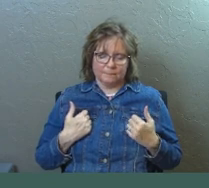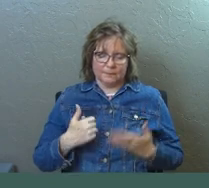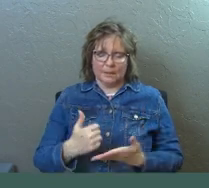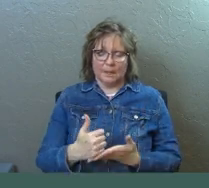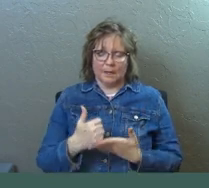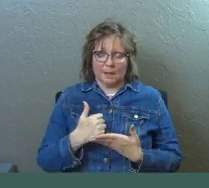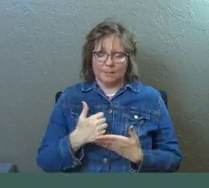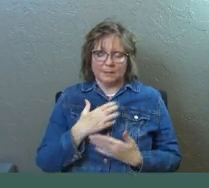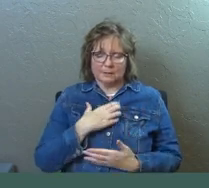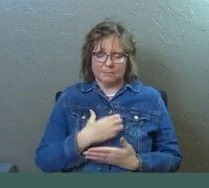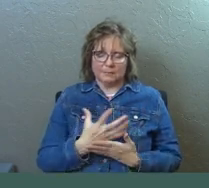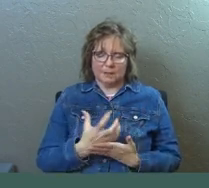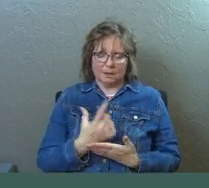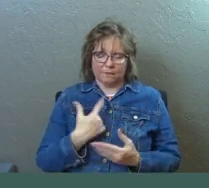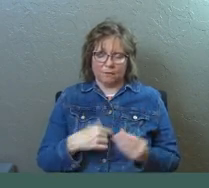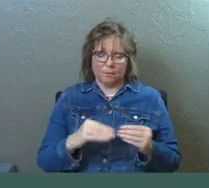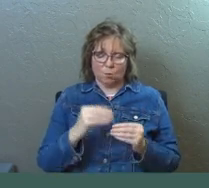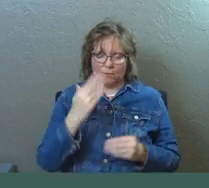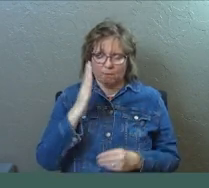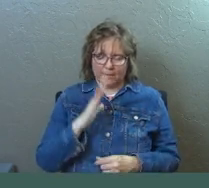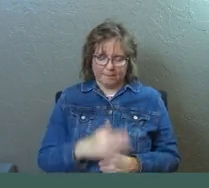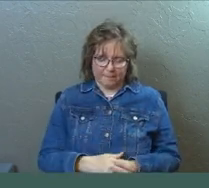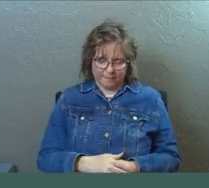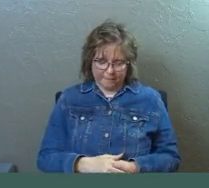Help us to be hungry for more of God.